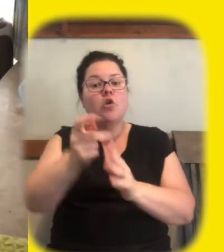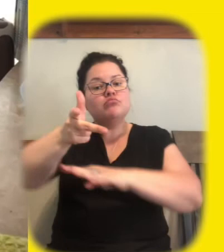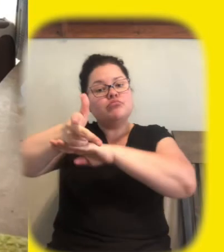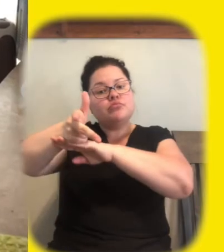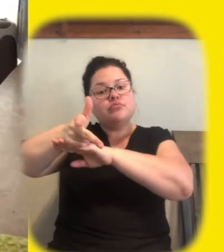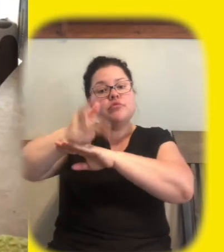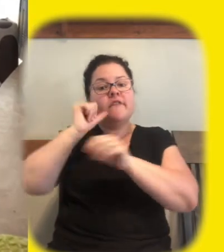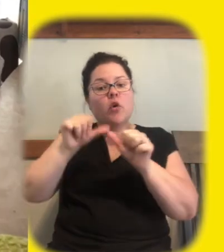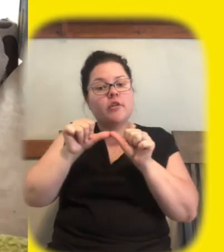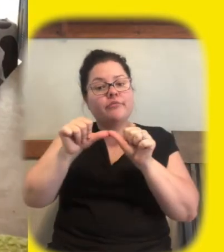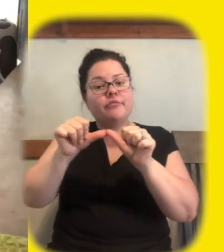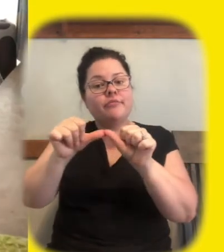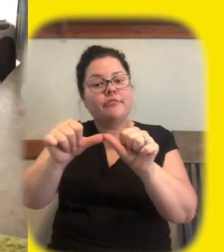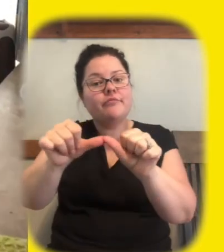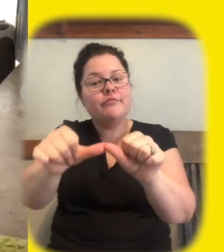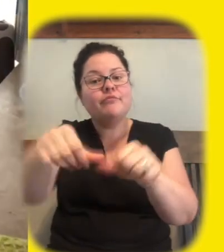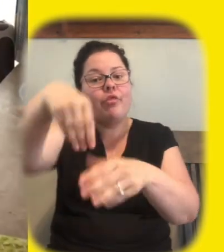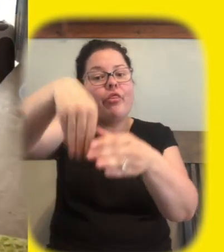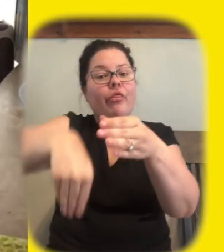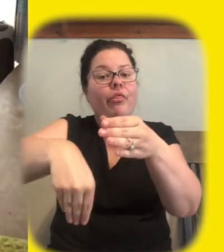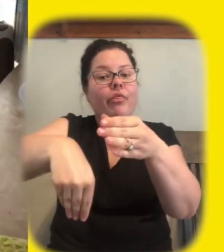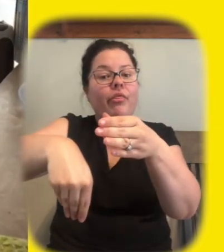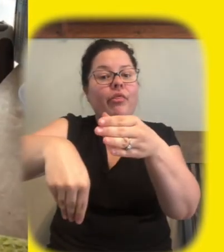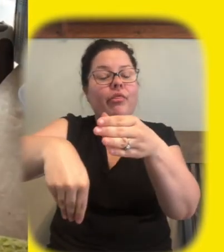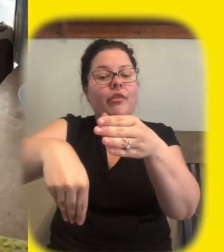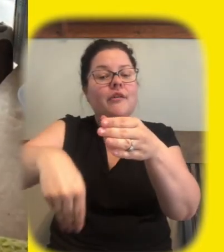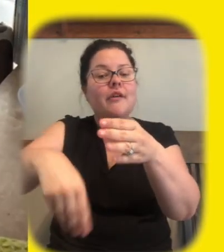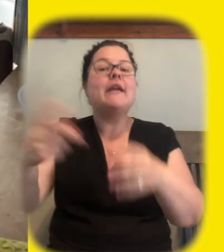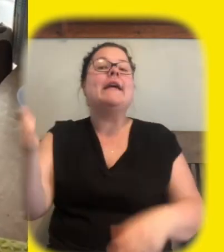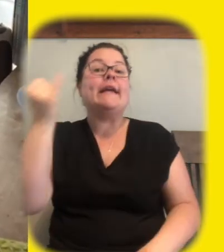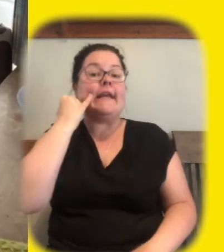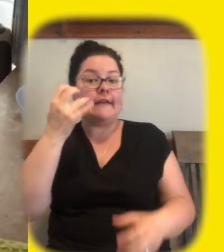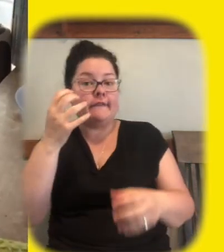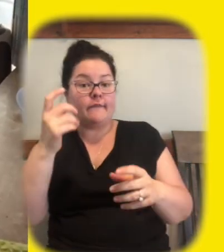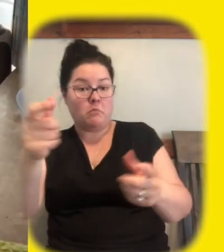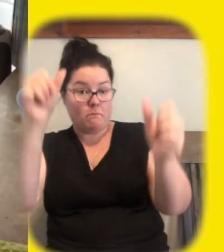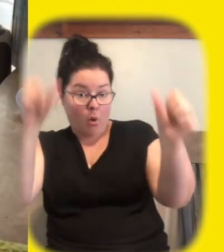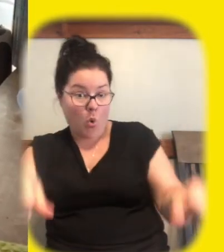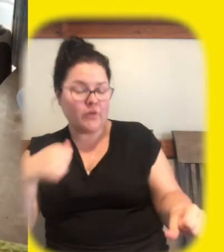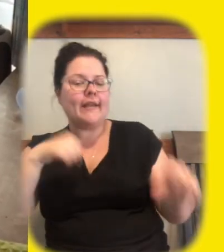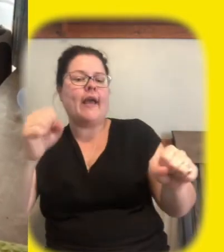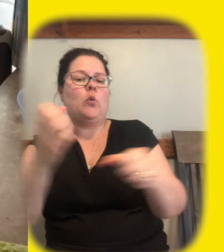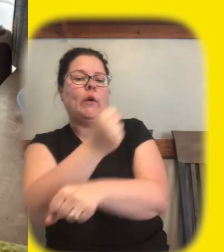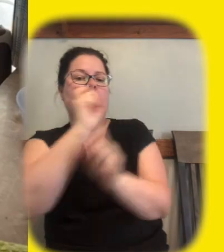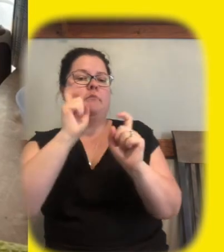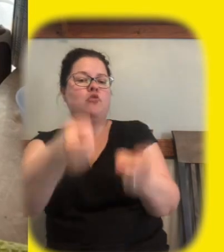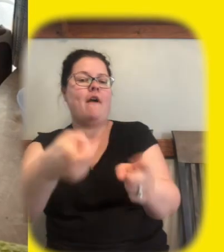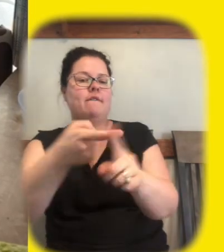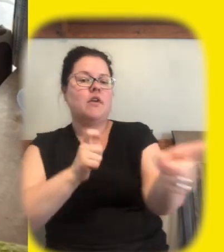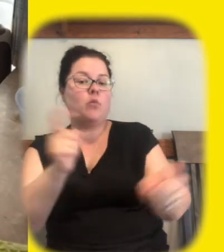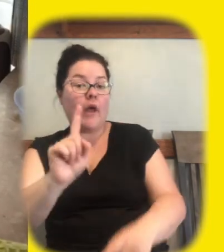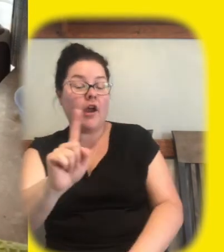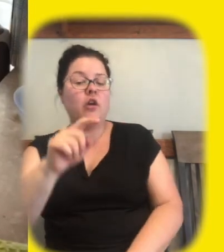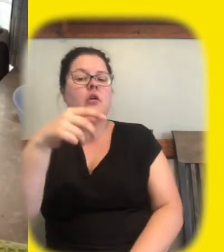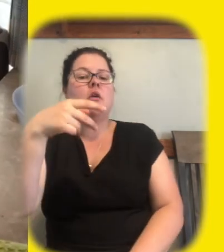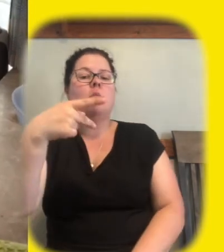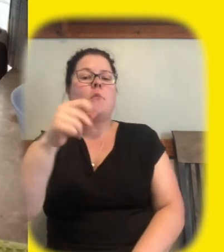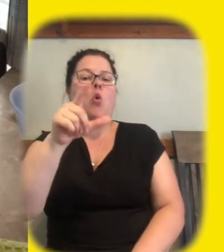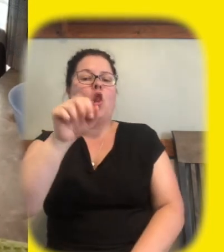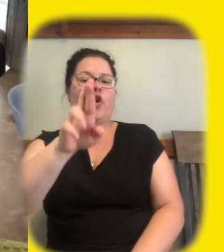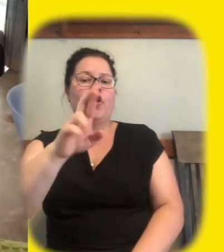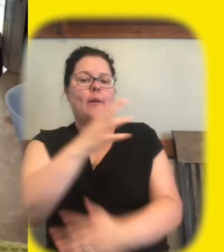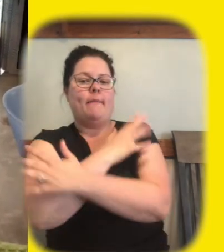participation in the activities complete today's challenge so that you can win a prize from polar bears international